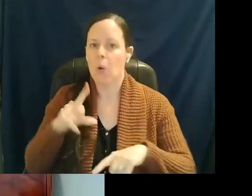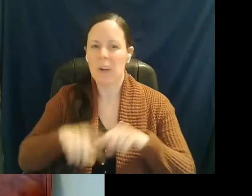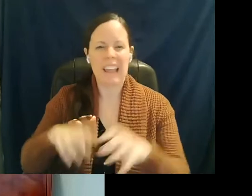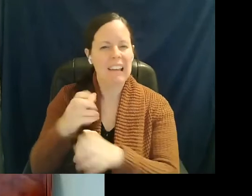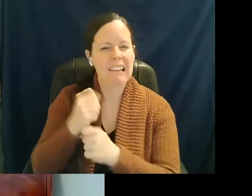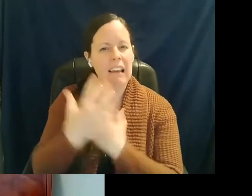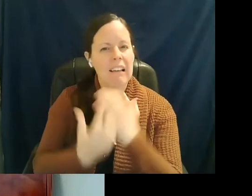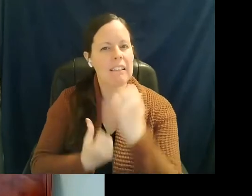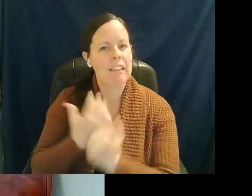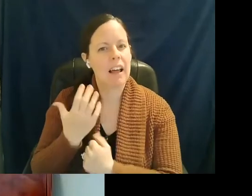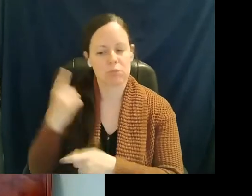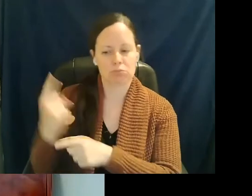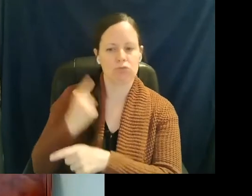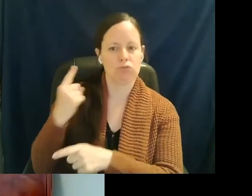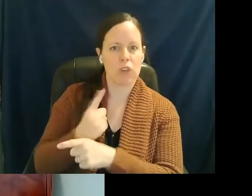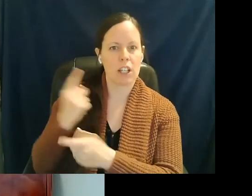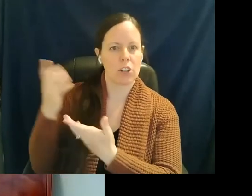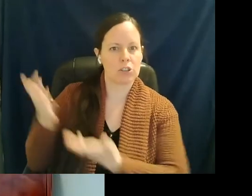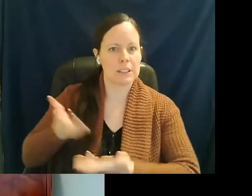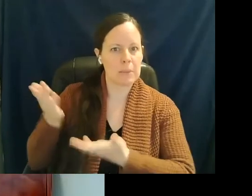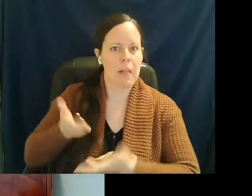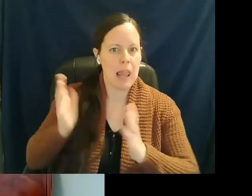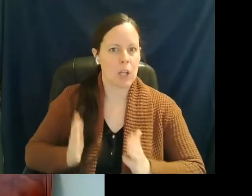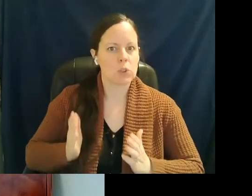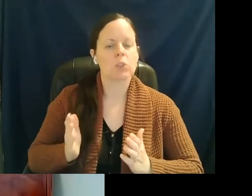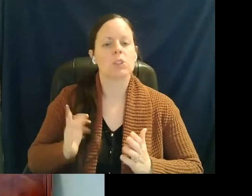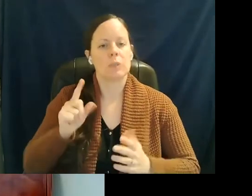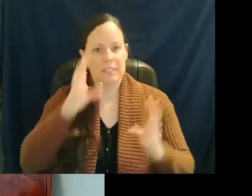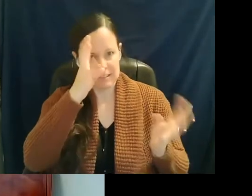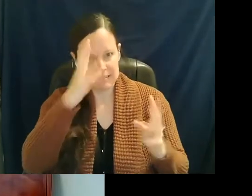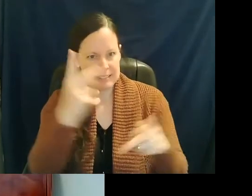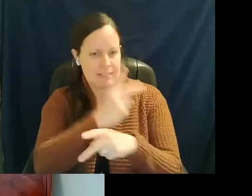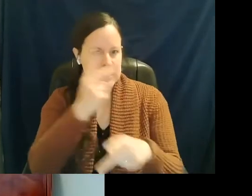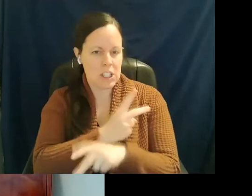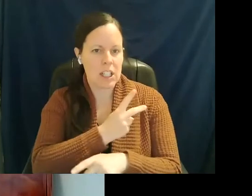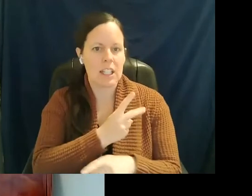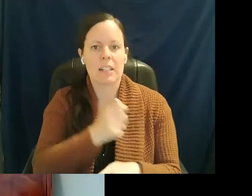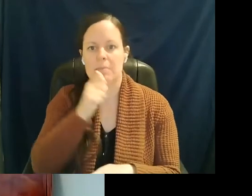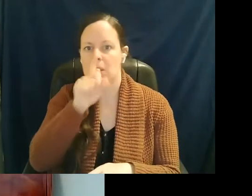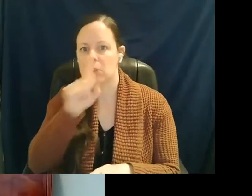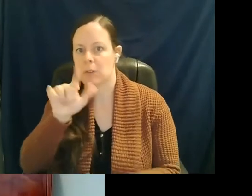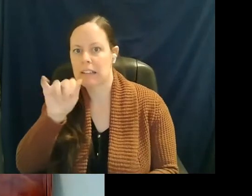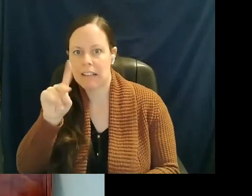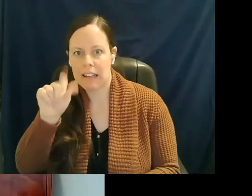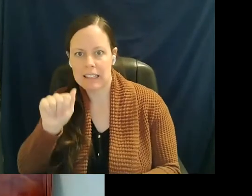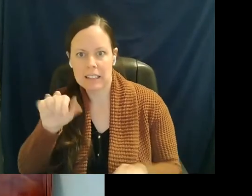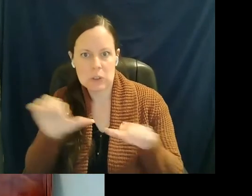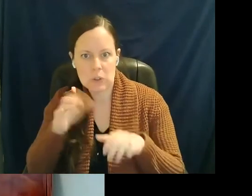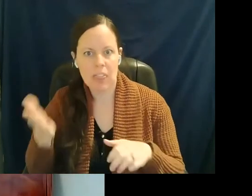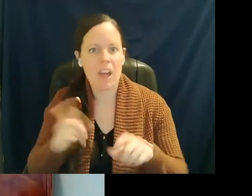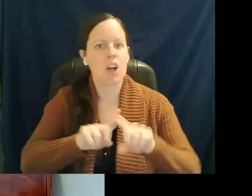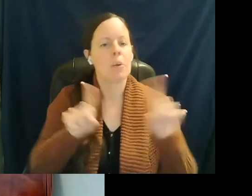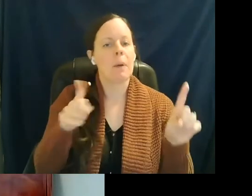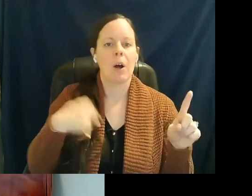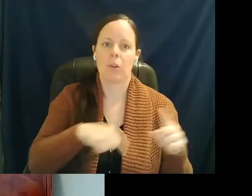our traditional EMS suppliers. So we got to get creative. I'm not sure what Linda is doing on her end, but we've kind of